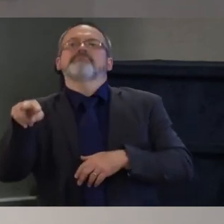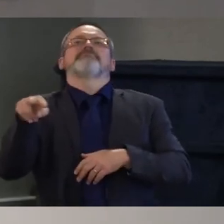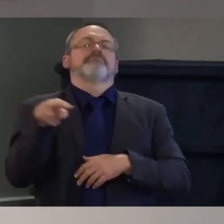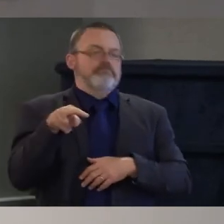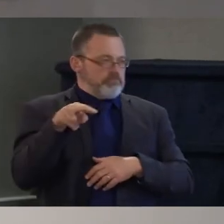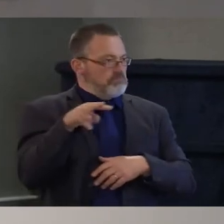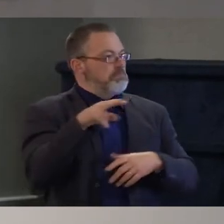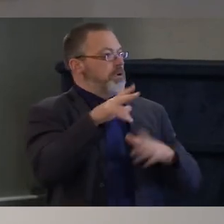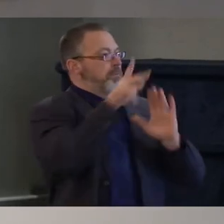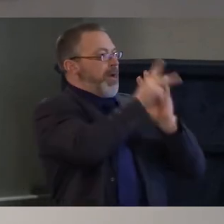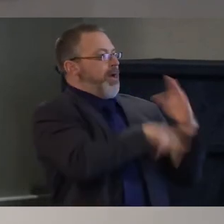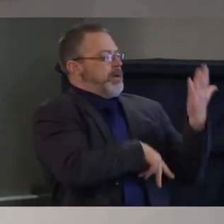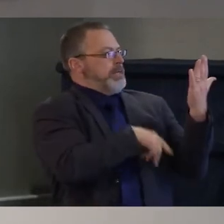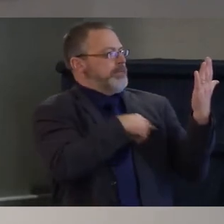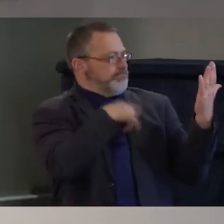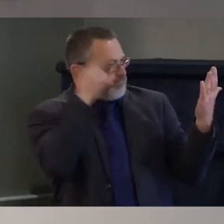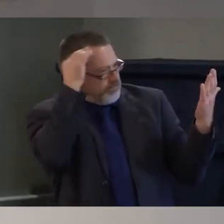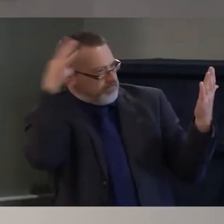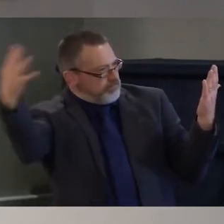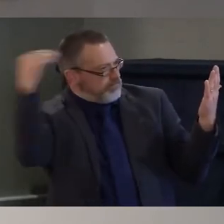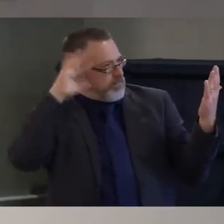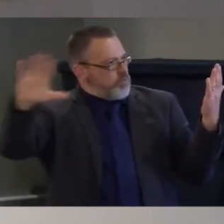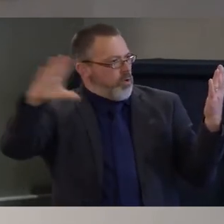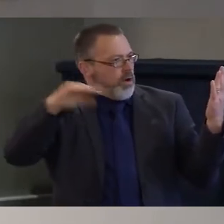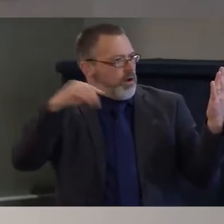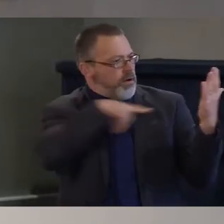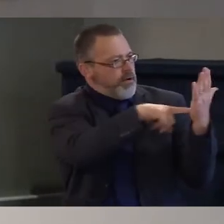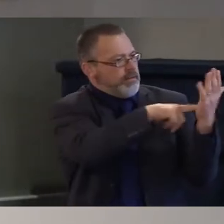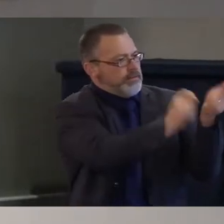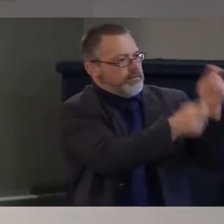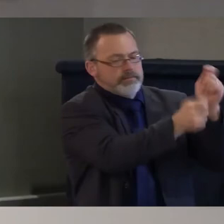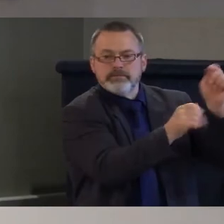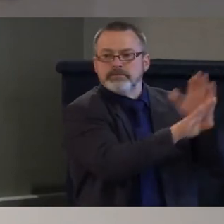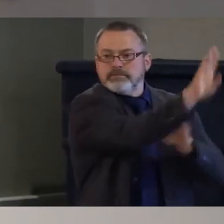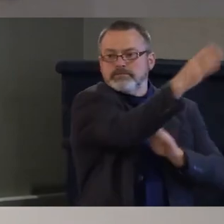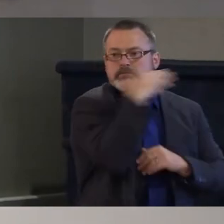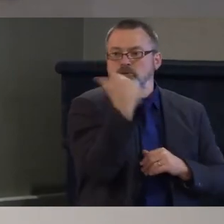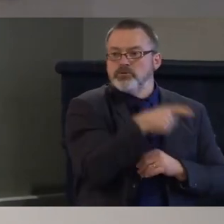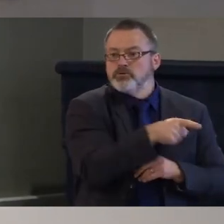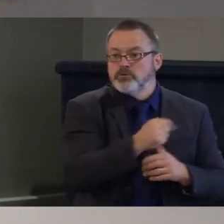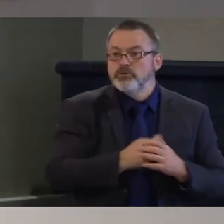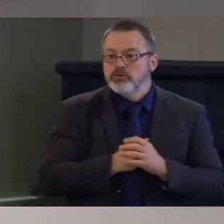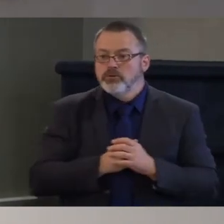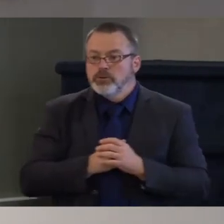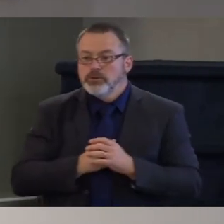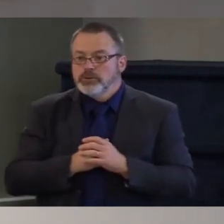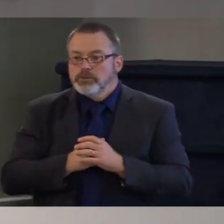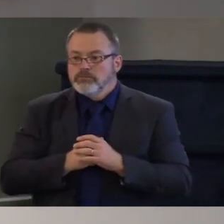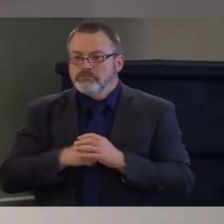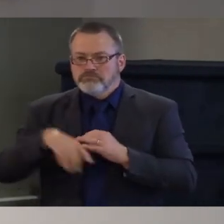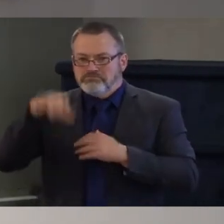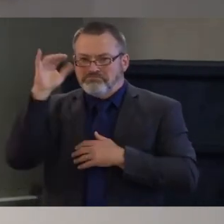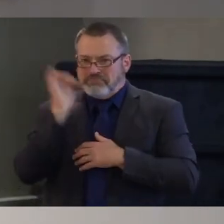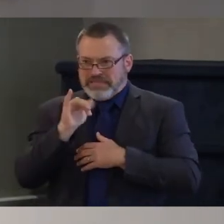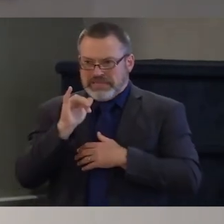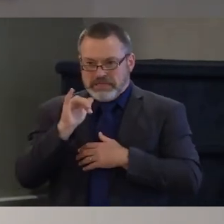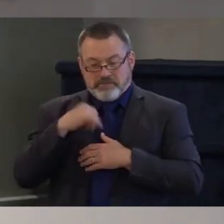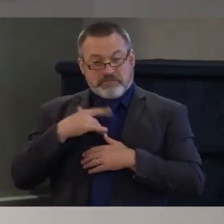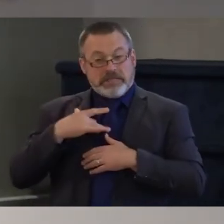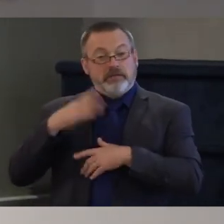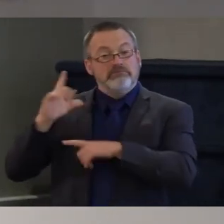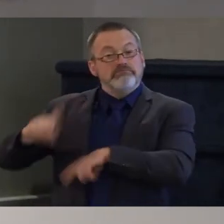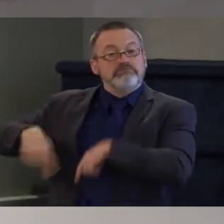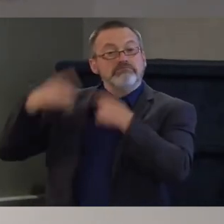and i hope you agree with me or i hope you can uh you persuade me of your point of view that's not going to work thomas jefferson said there is no other